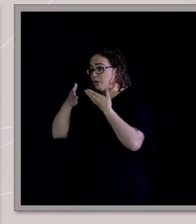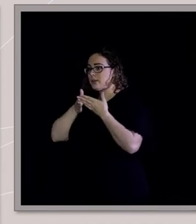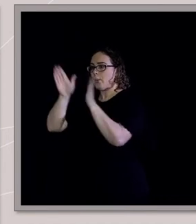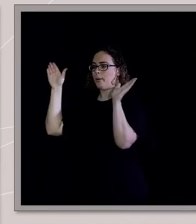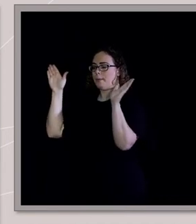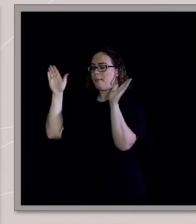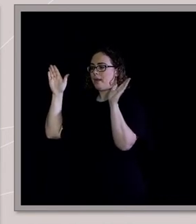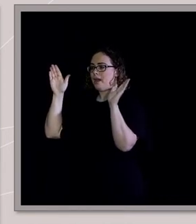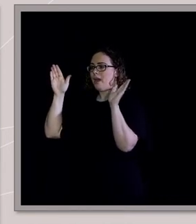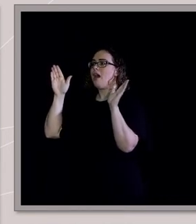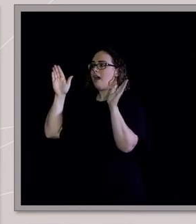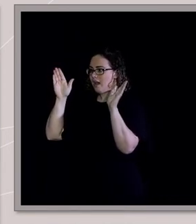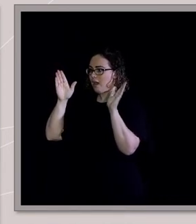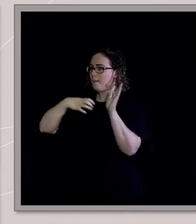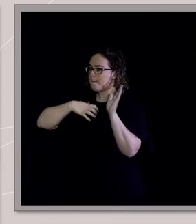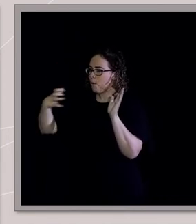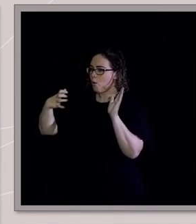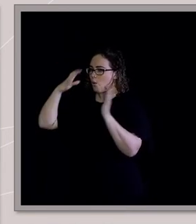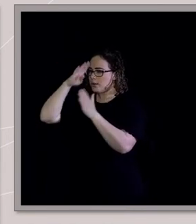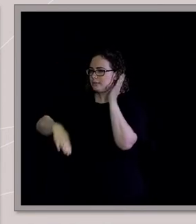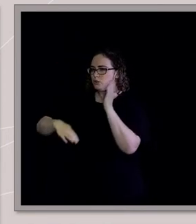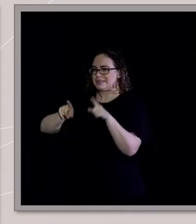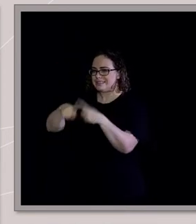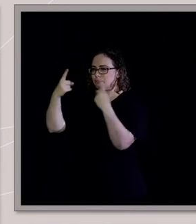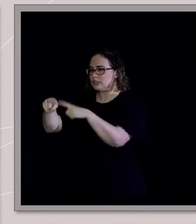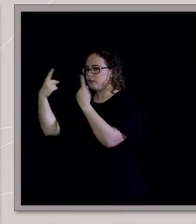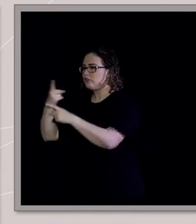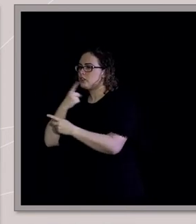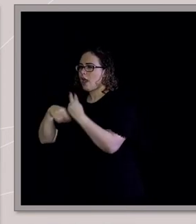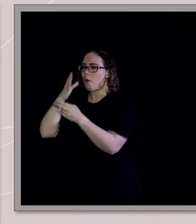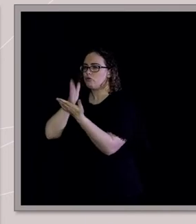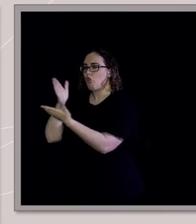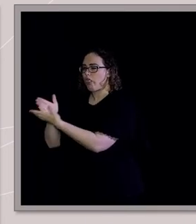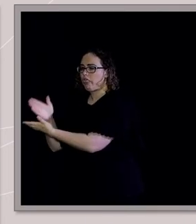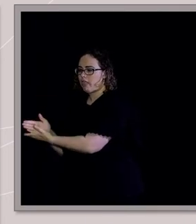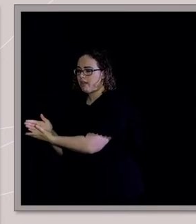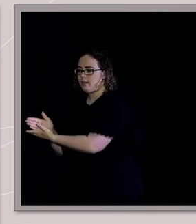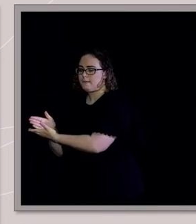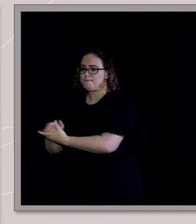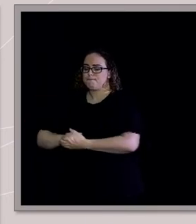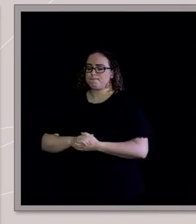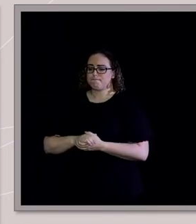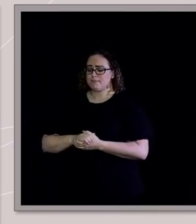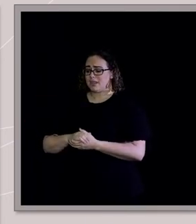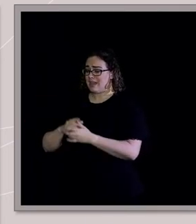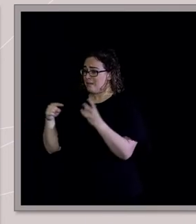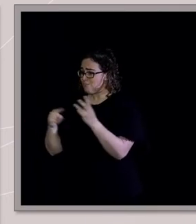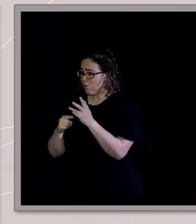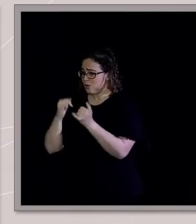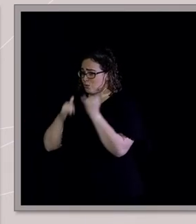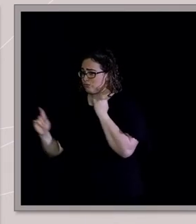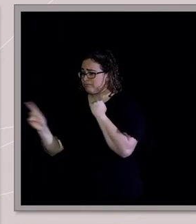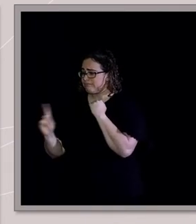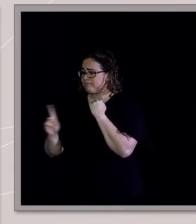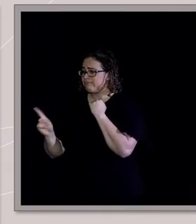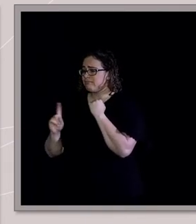of truth, because after food, water, shelter, social connection is basically the next